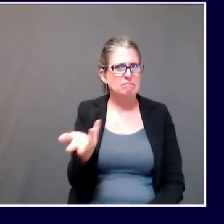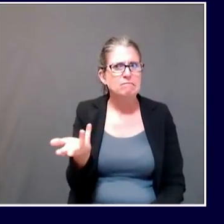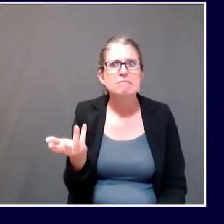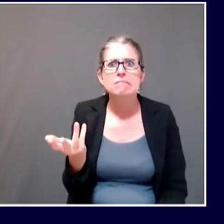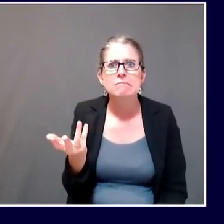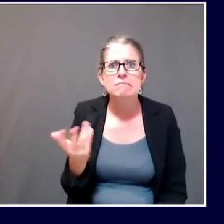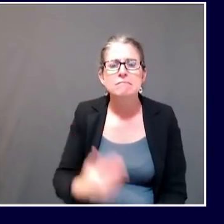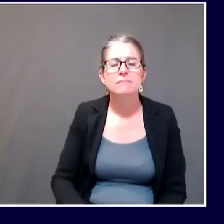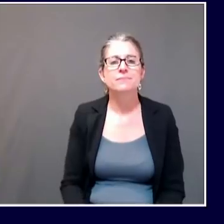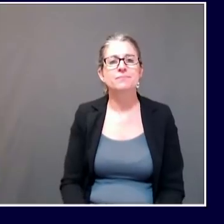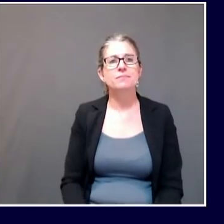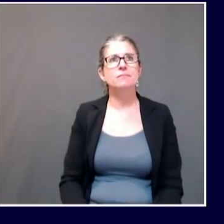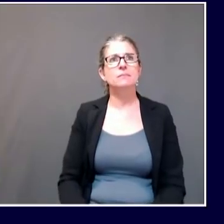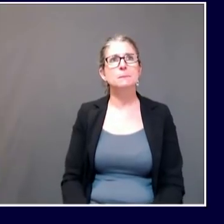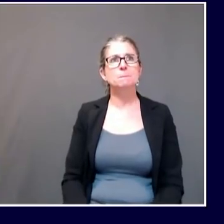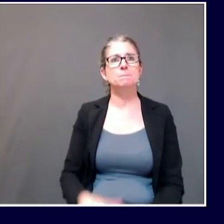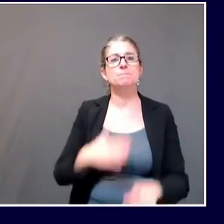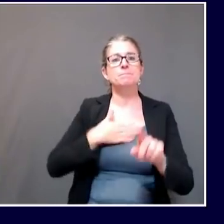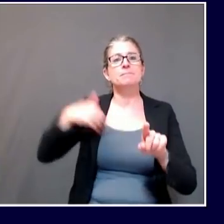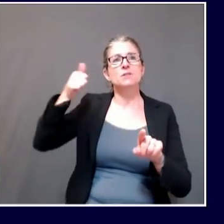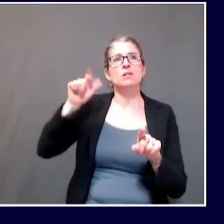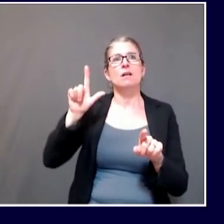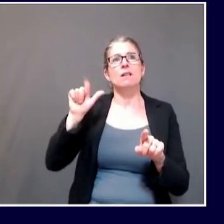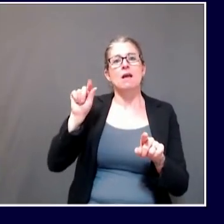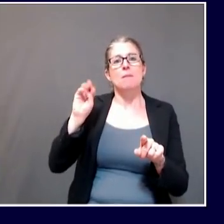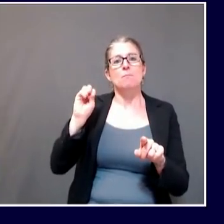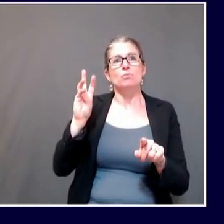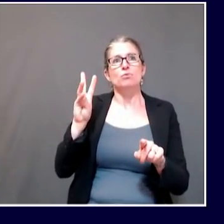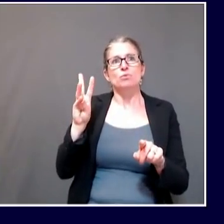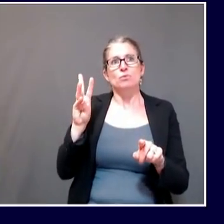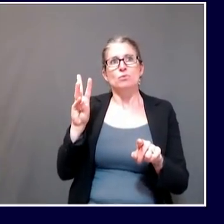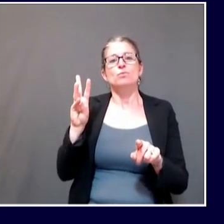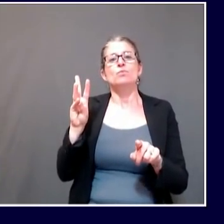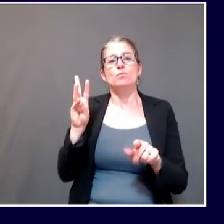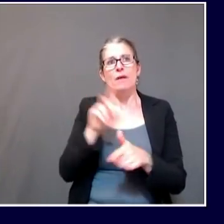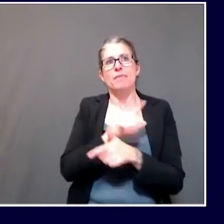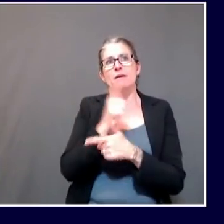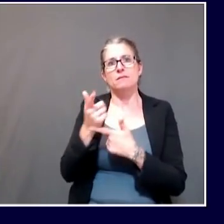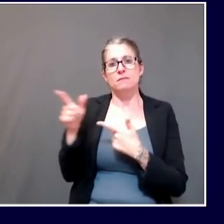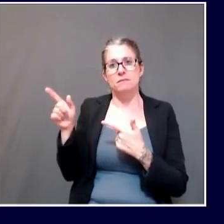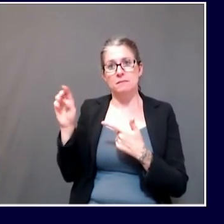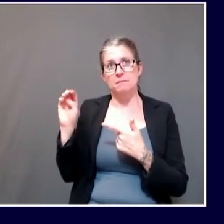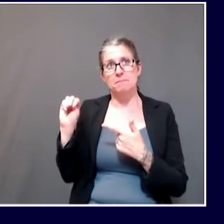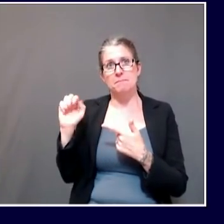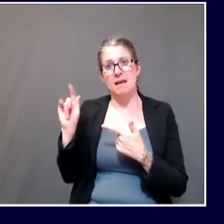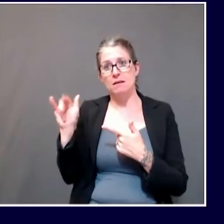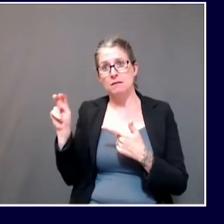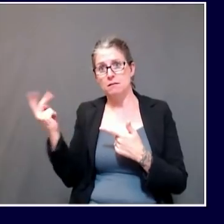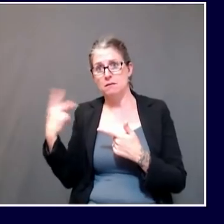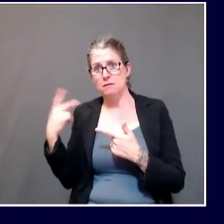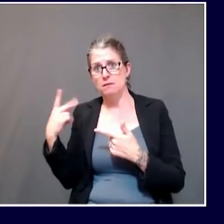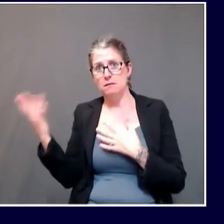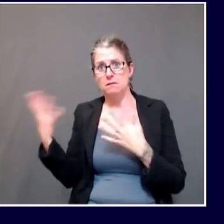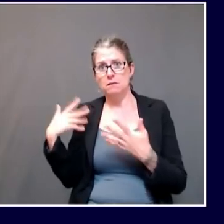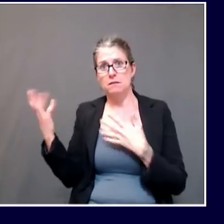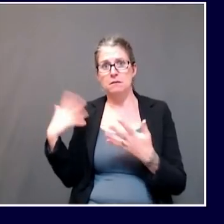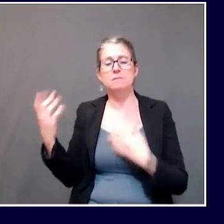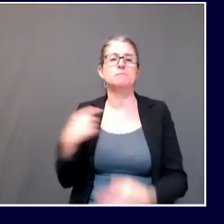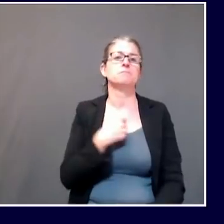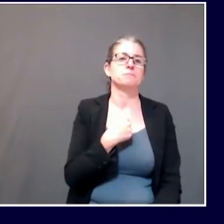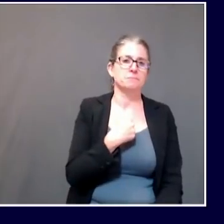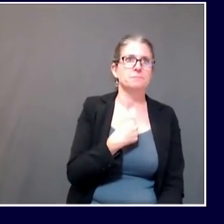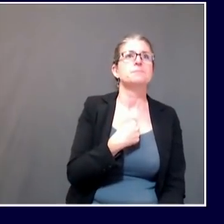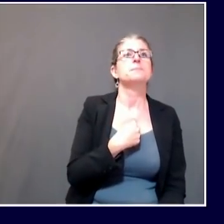I think I'll begin and then Commissioner Macon, do you want to, or would you like to go first? Go ahead. Okay. So just to review the timeline,